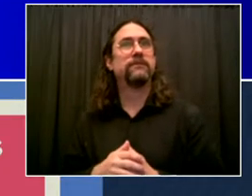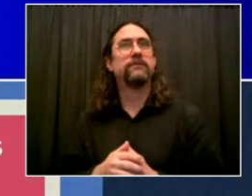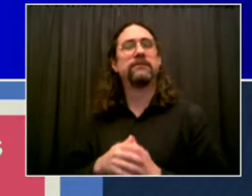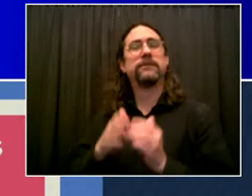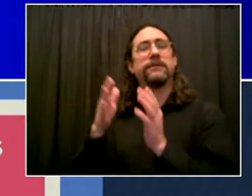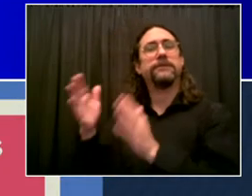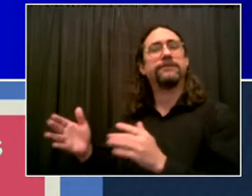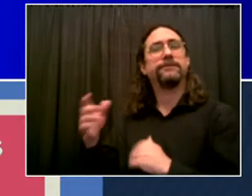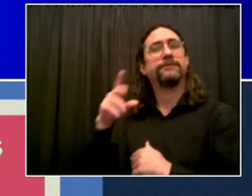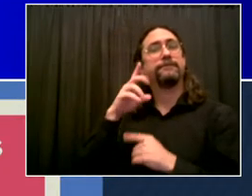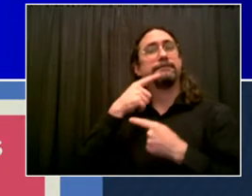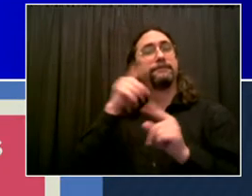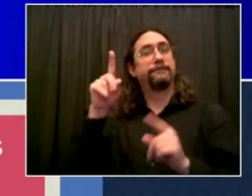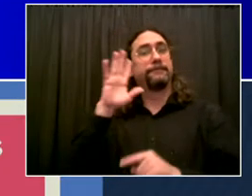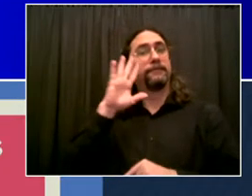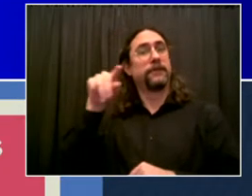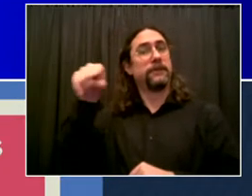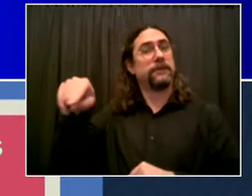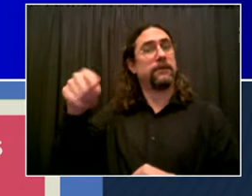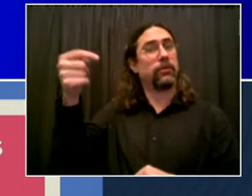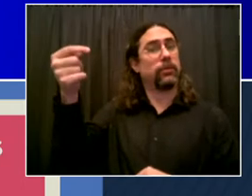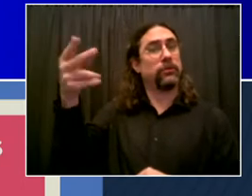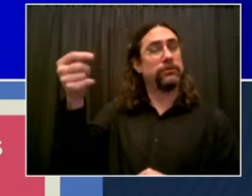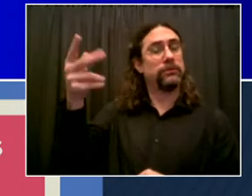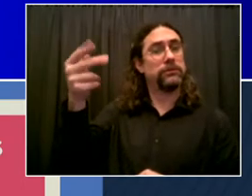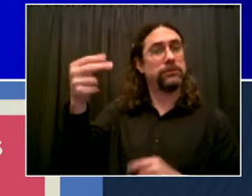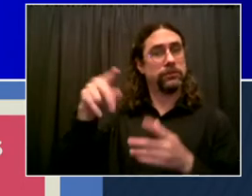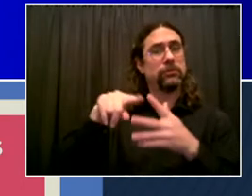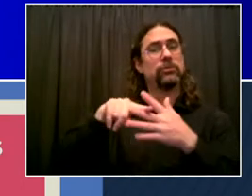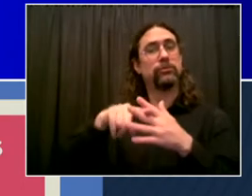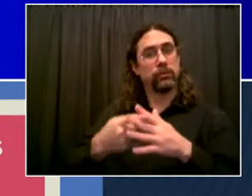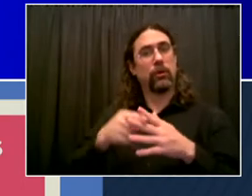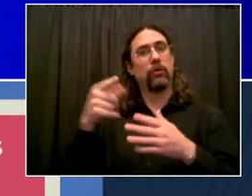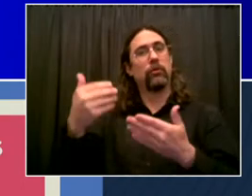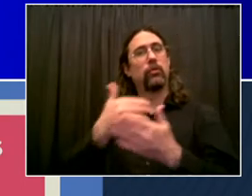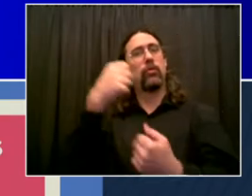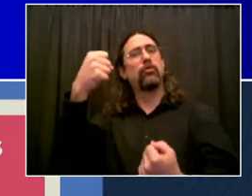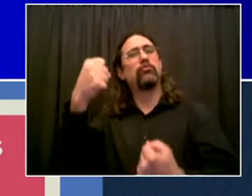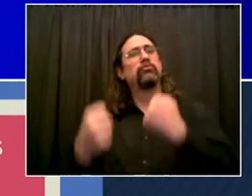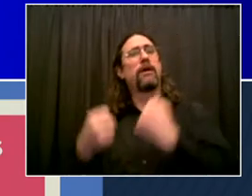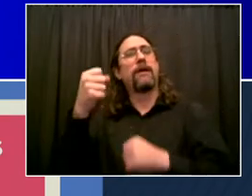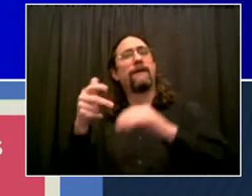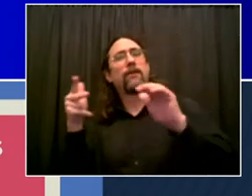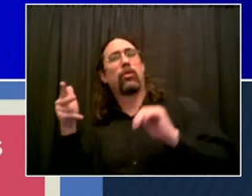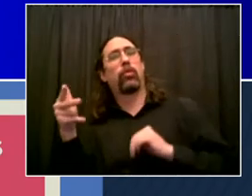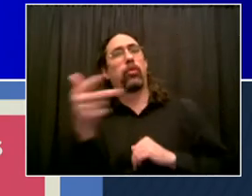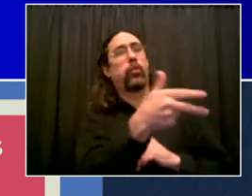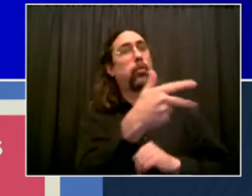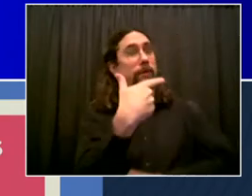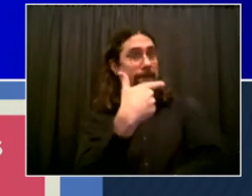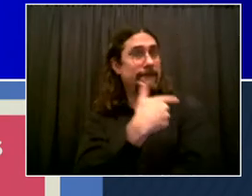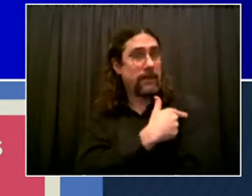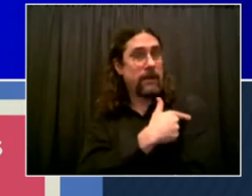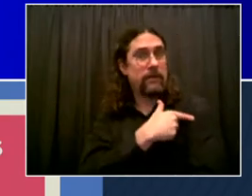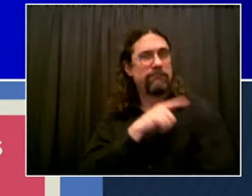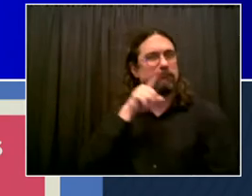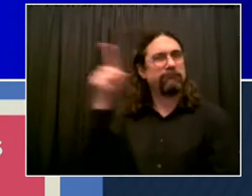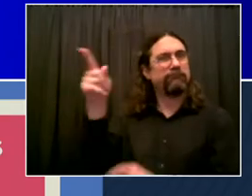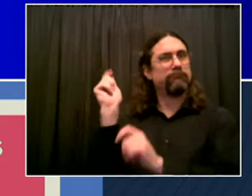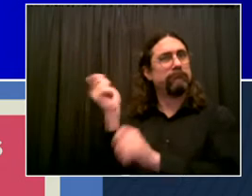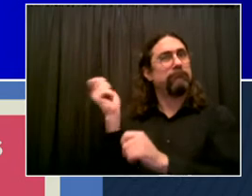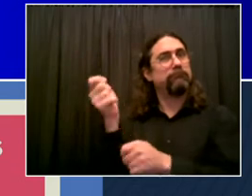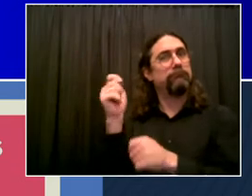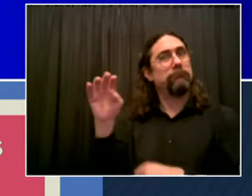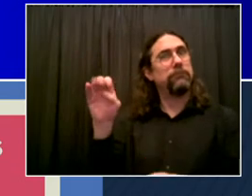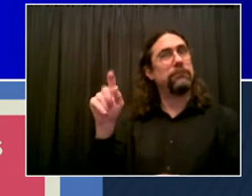vaccination site in the stadium itself. We've already given 100,000 shots at Citi Field. It's been amazing.